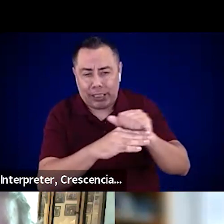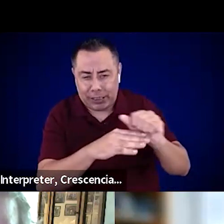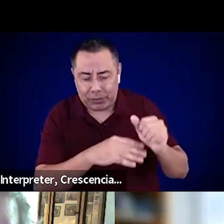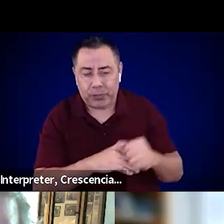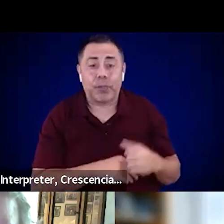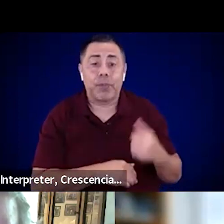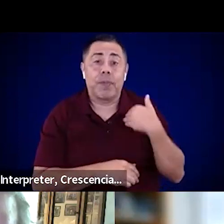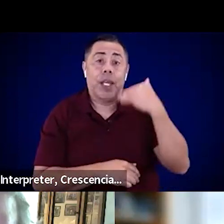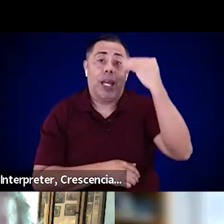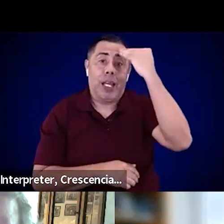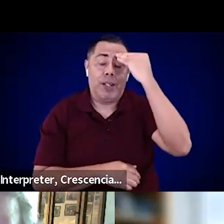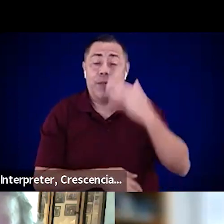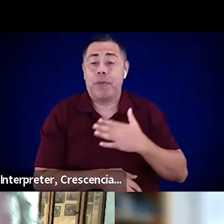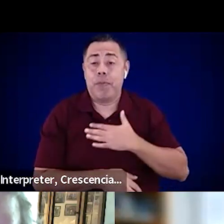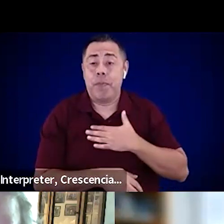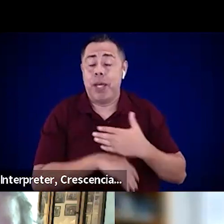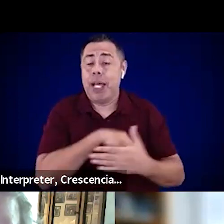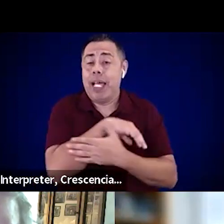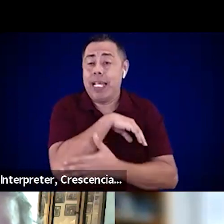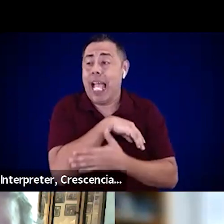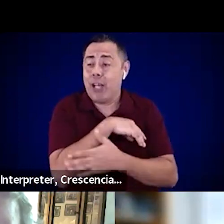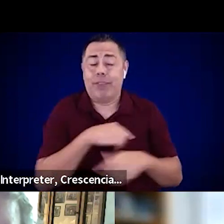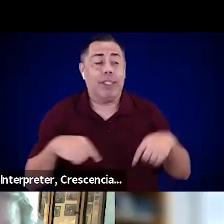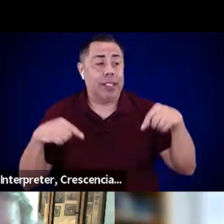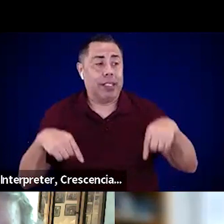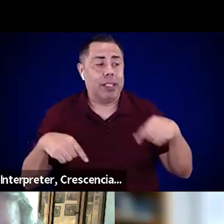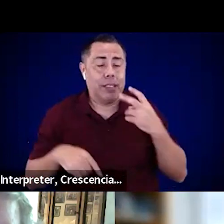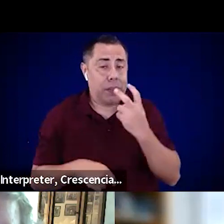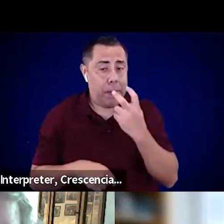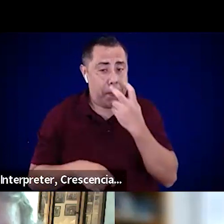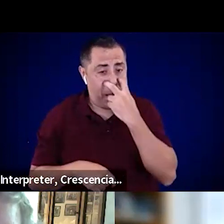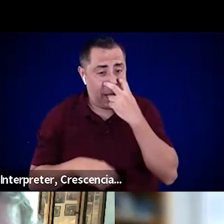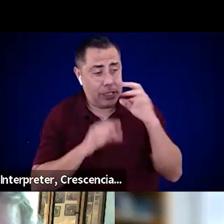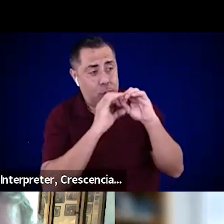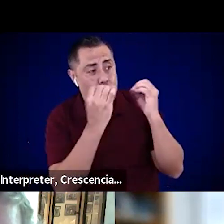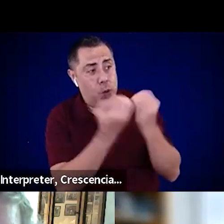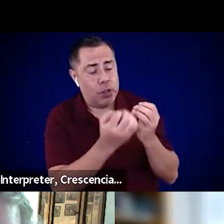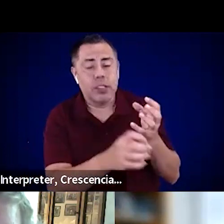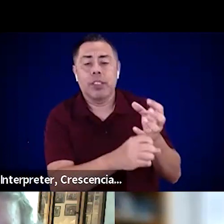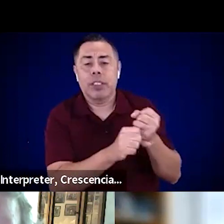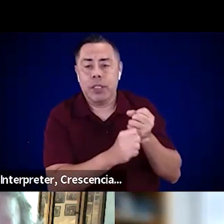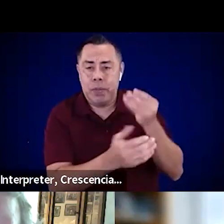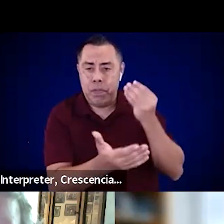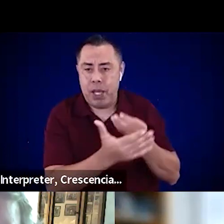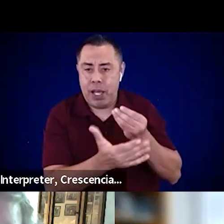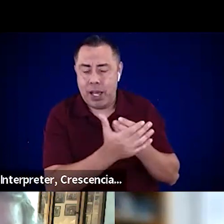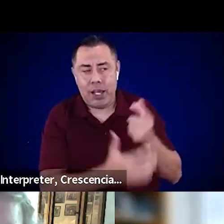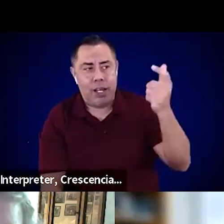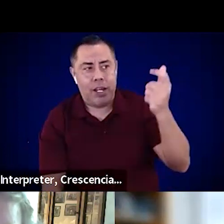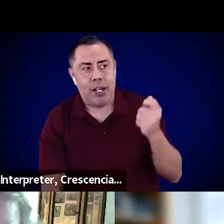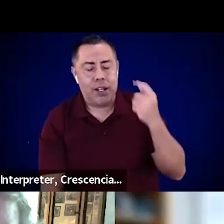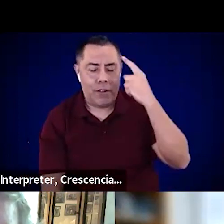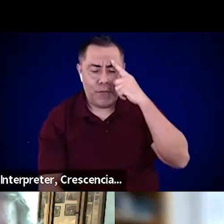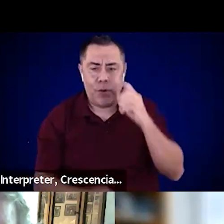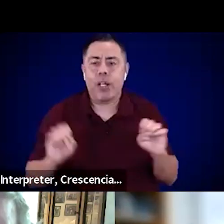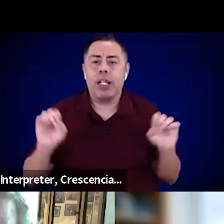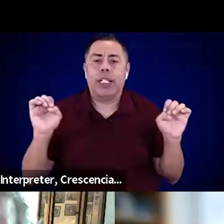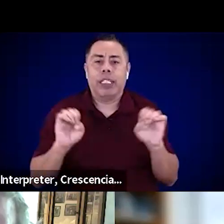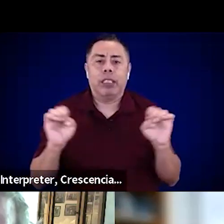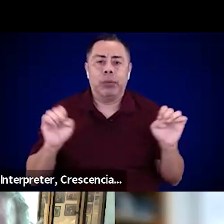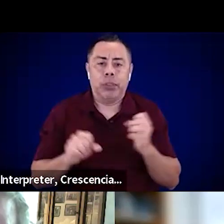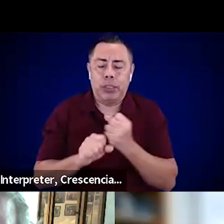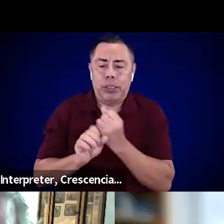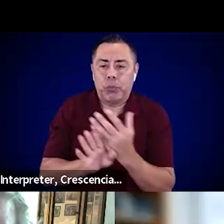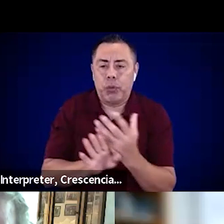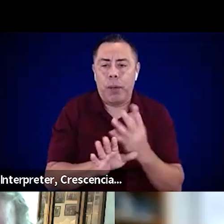received a grant to do, um, emergency preparedness, education, and training. And similar grants should be